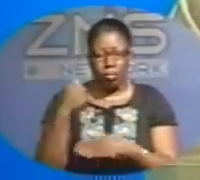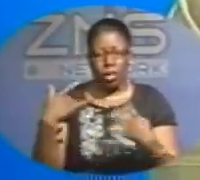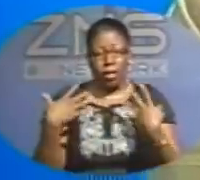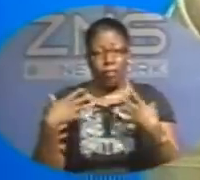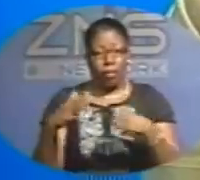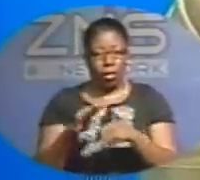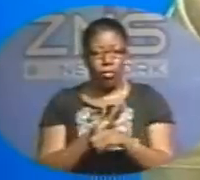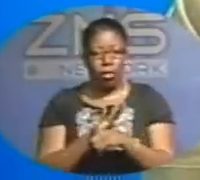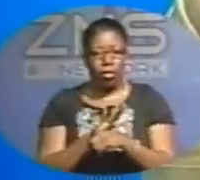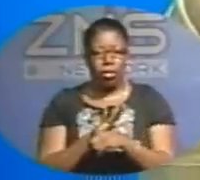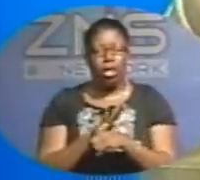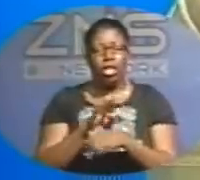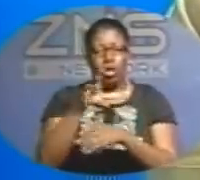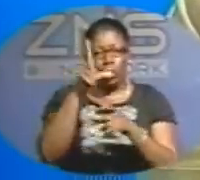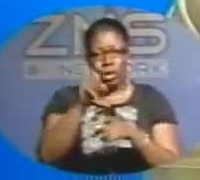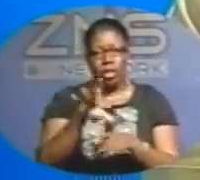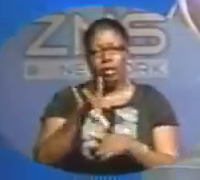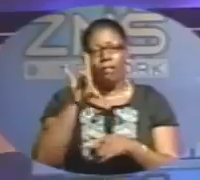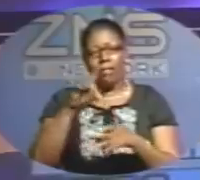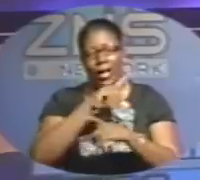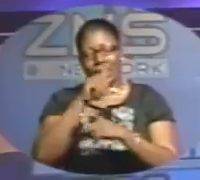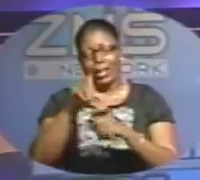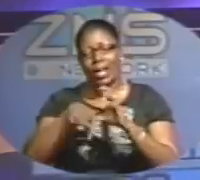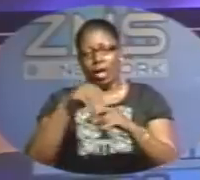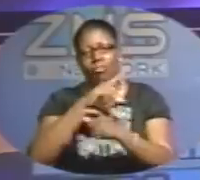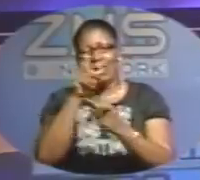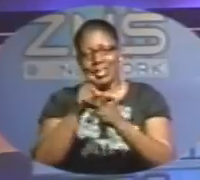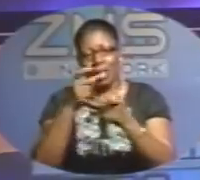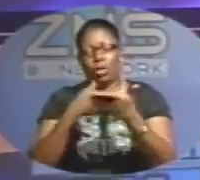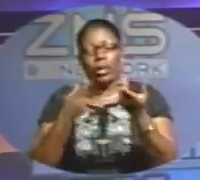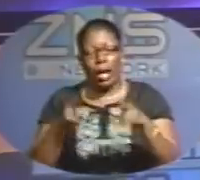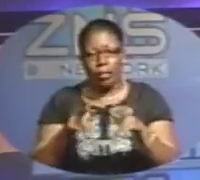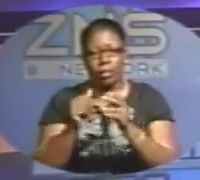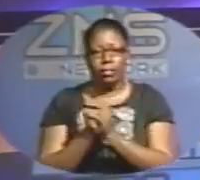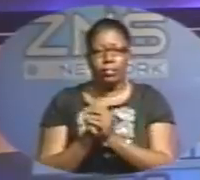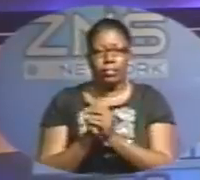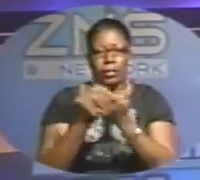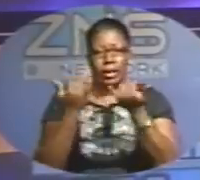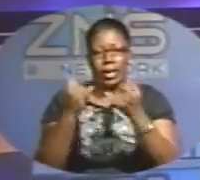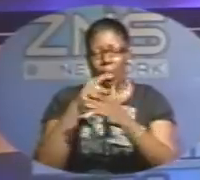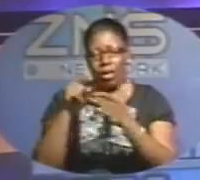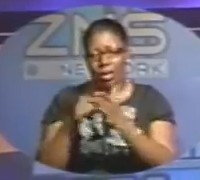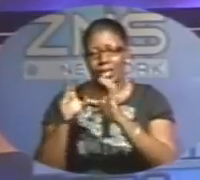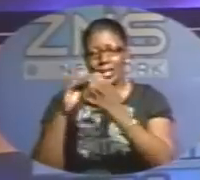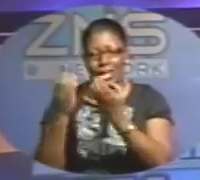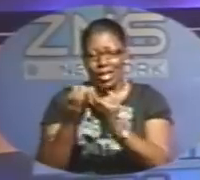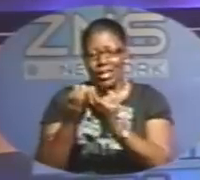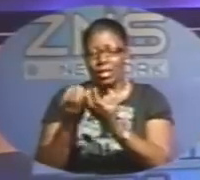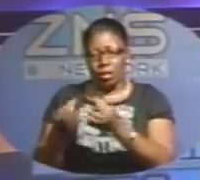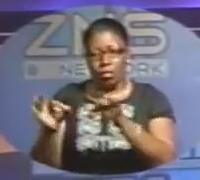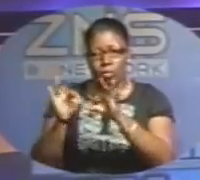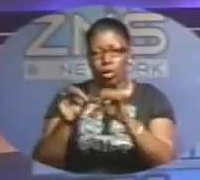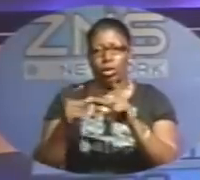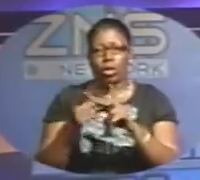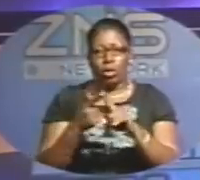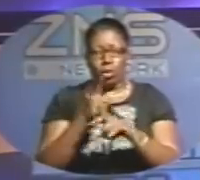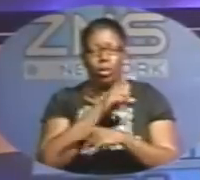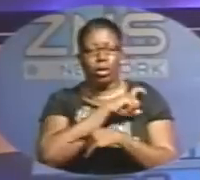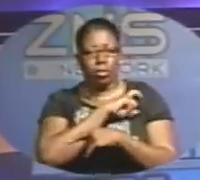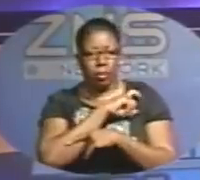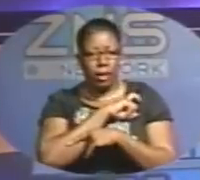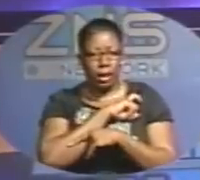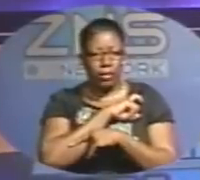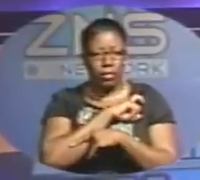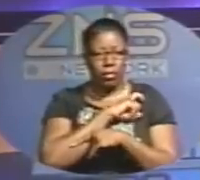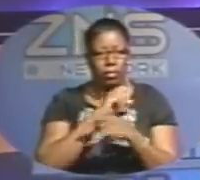we have to get to the bottom of this. Now, this case is a priority for police assistant commissioner of police Leon Bethel is